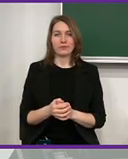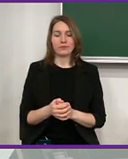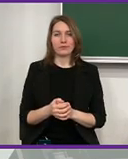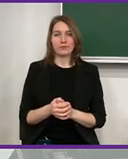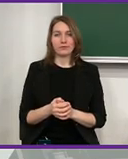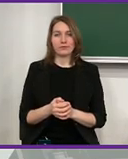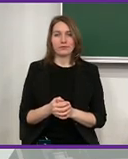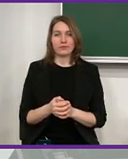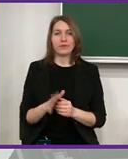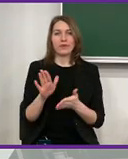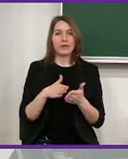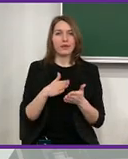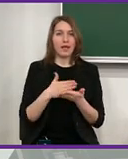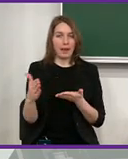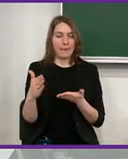protection, and so on.